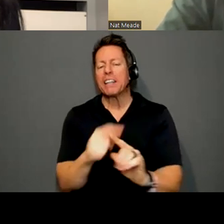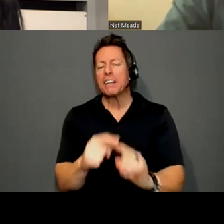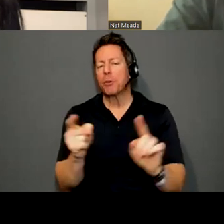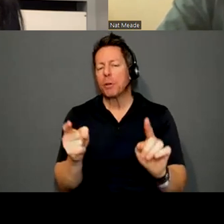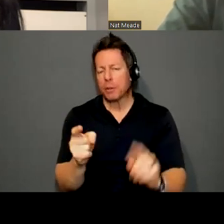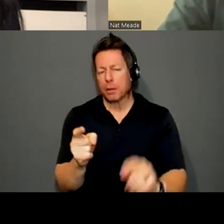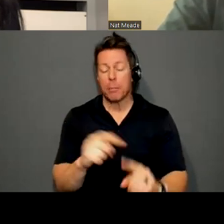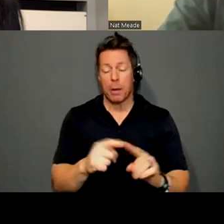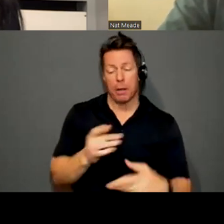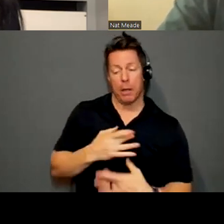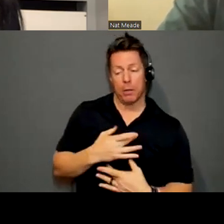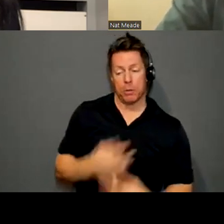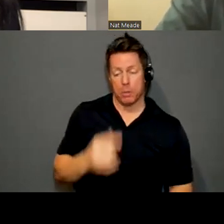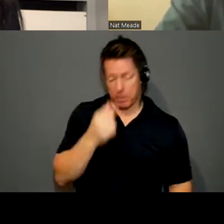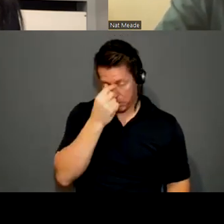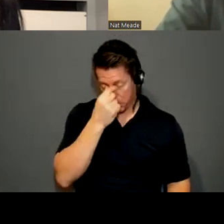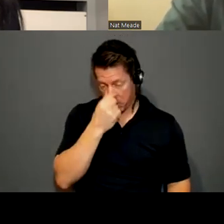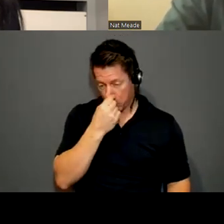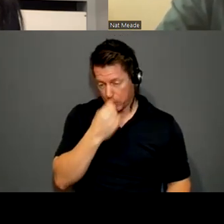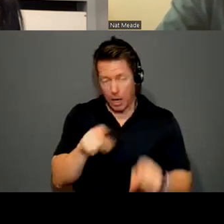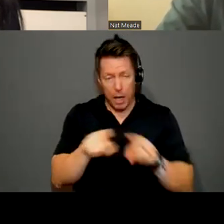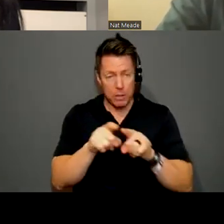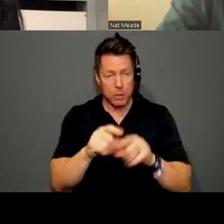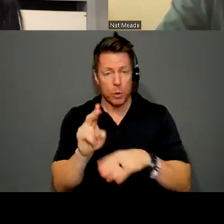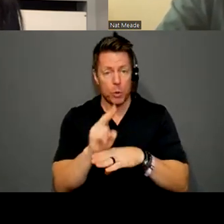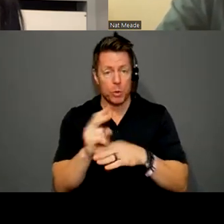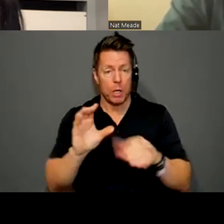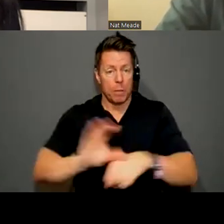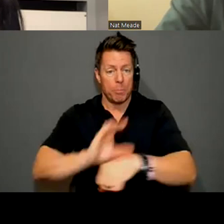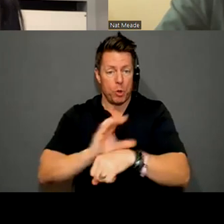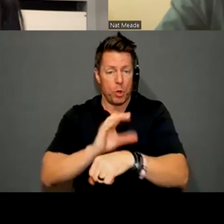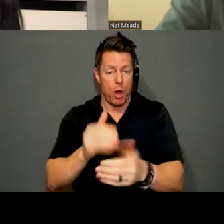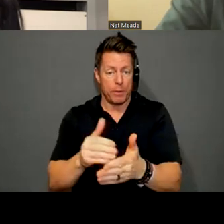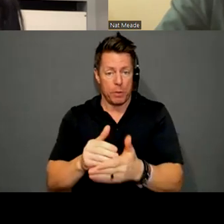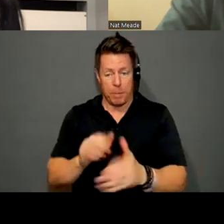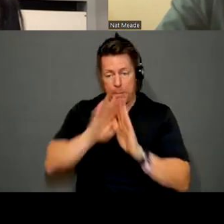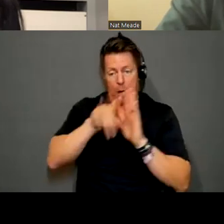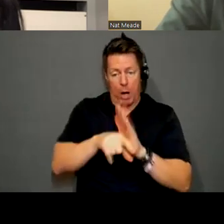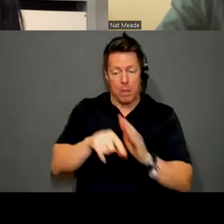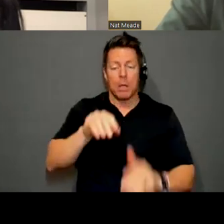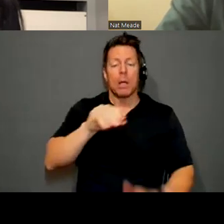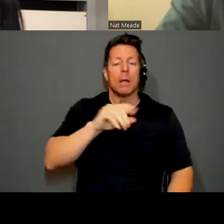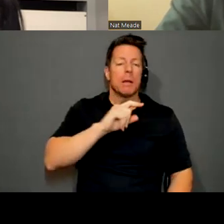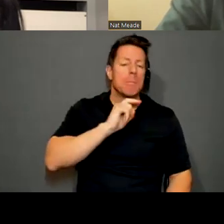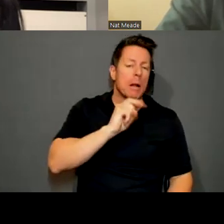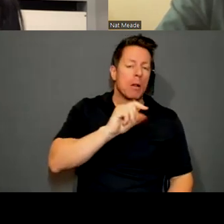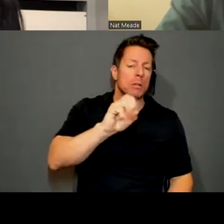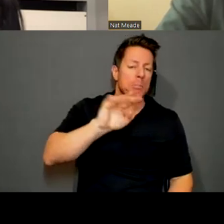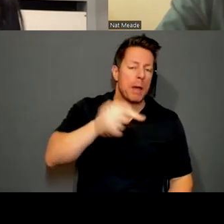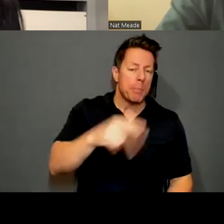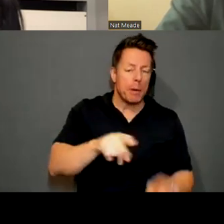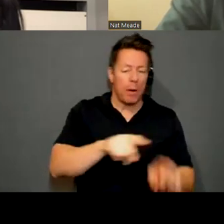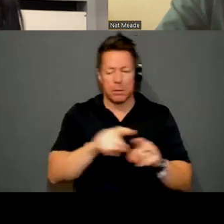thing is I also use the computer a lot. Uh, so my background is in metal smithing, but then also CAD,